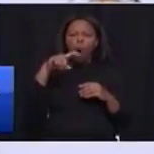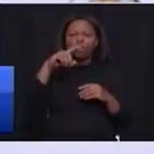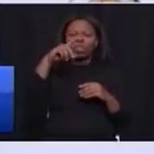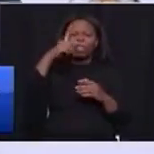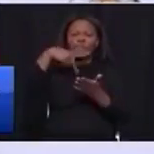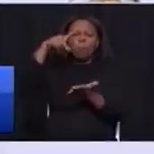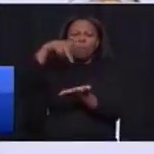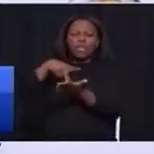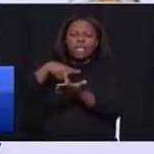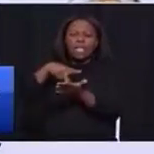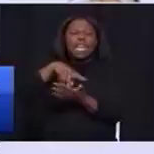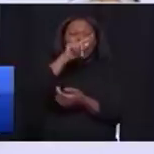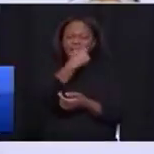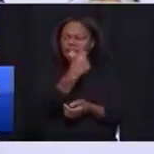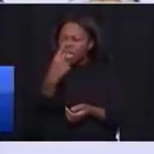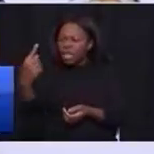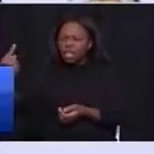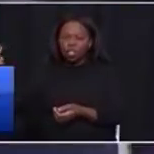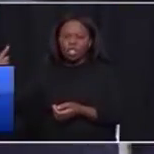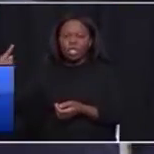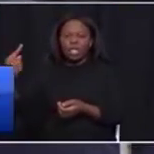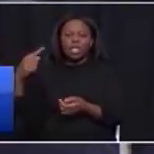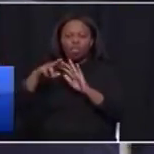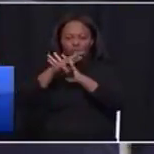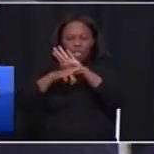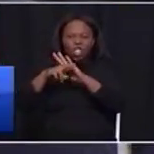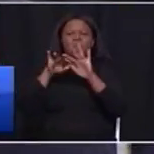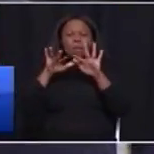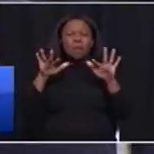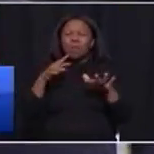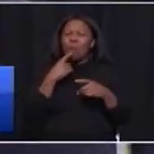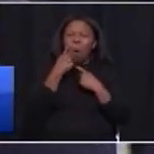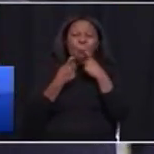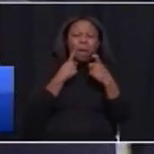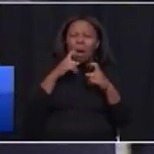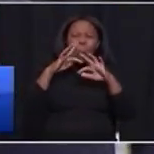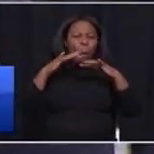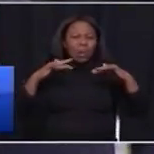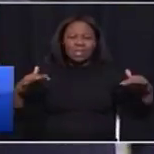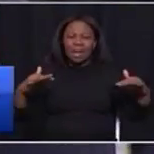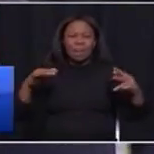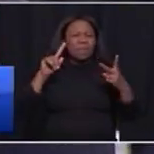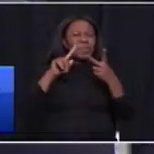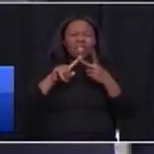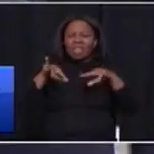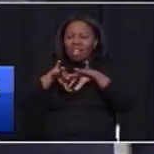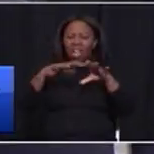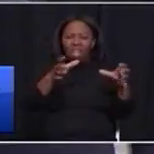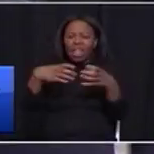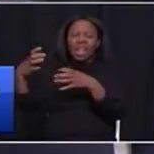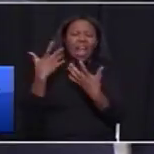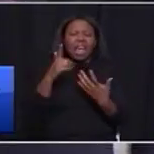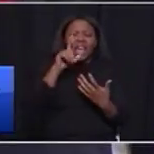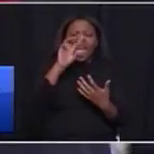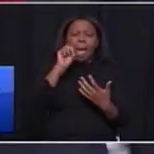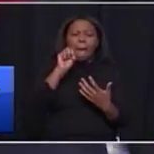hotspots in every region, where people are complaining about water, poor refuse removal like in Mfuleni.